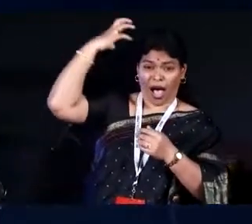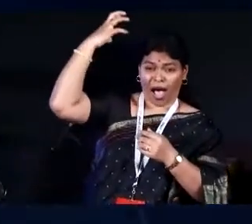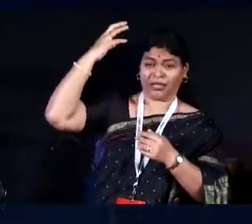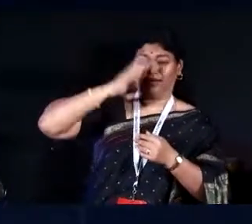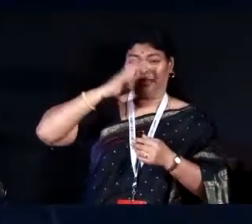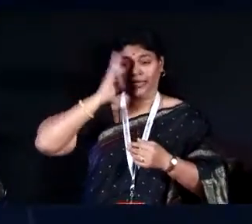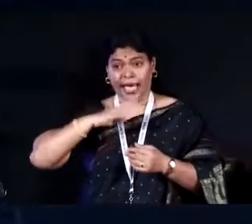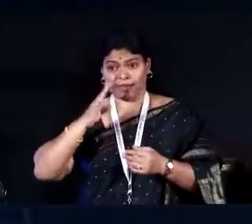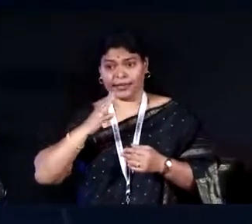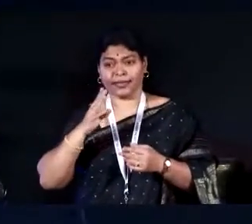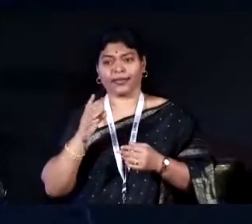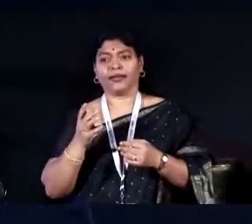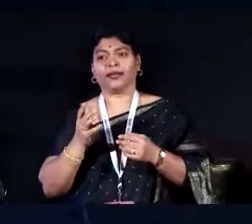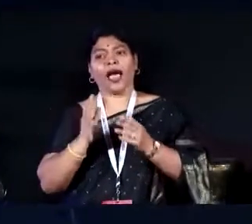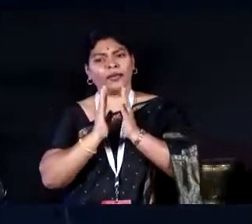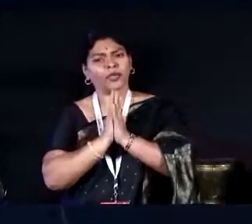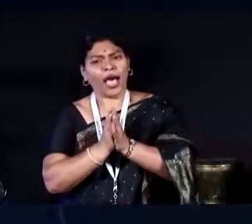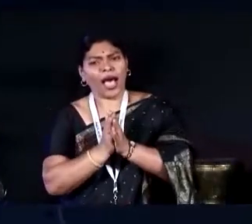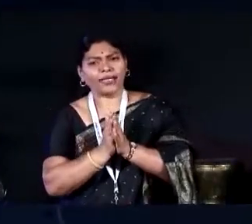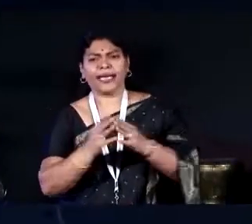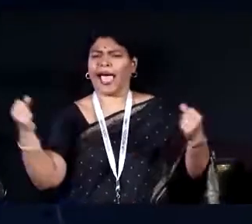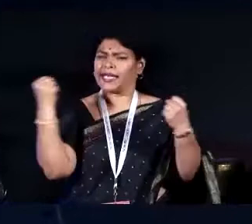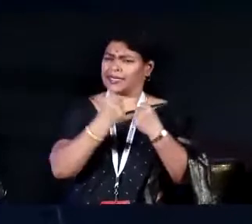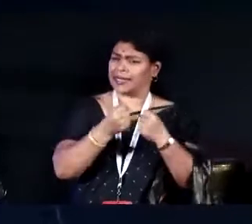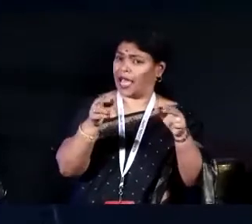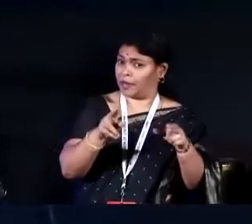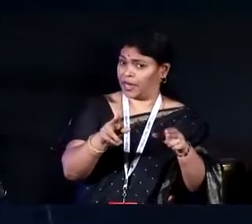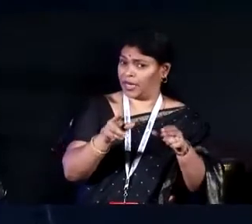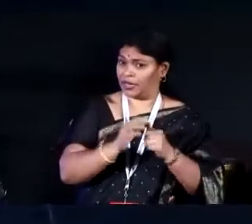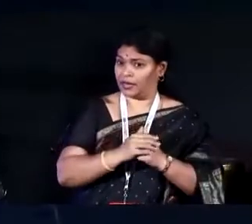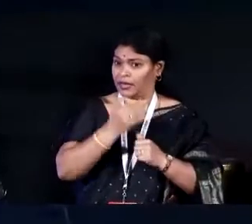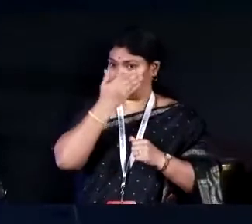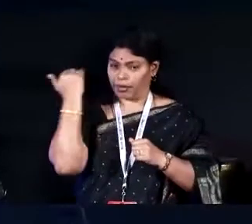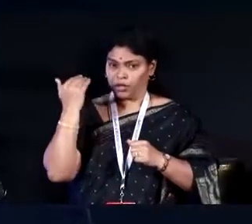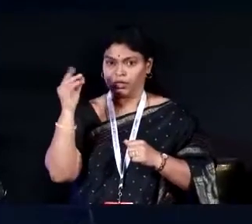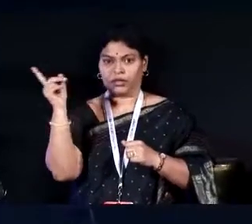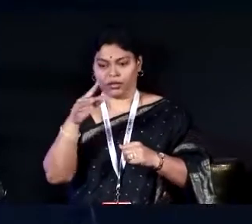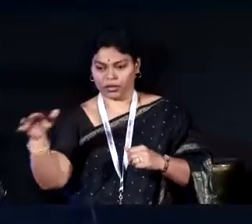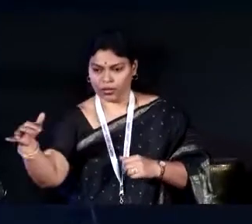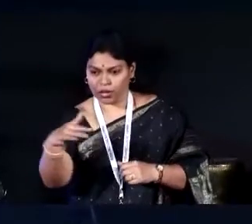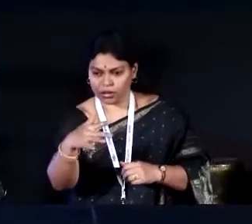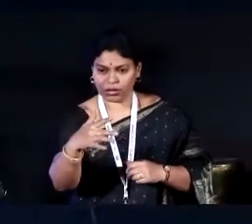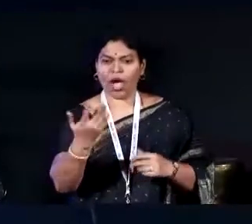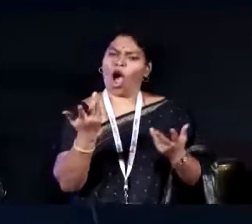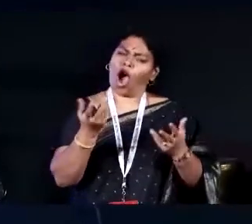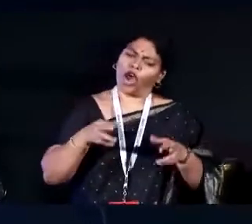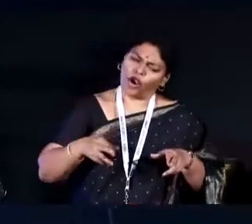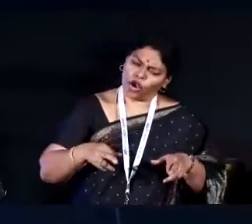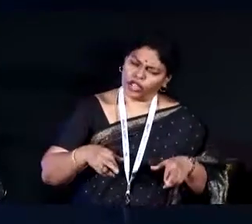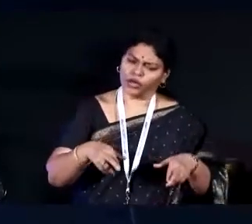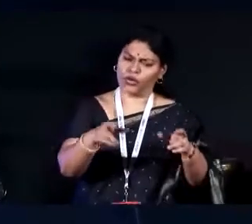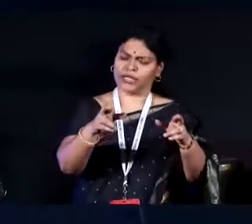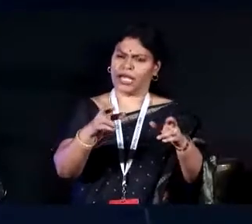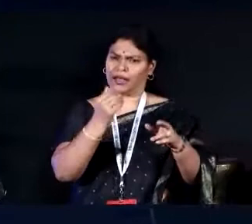dust, everything. So I am asking, accidents are happening because a dog comes from the road or the roads are really full of corruption and